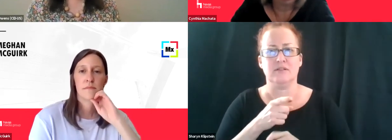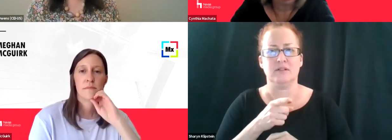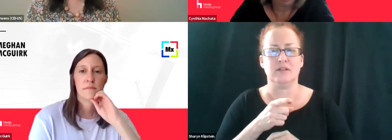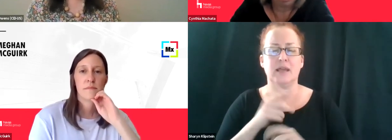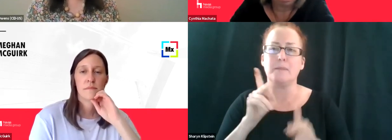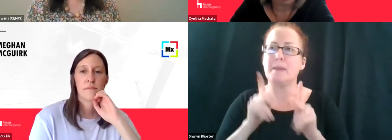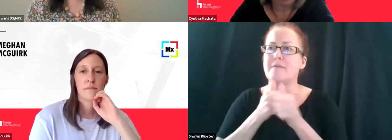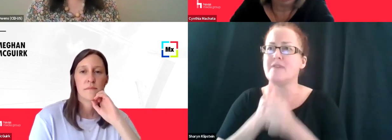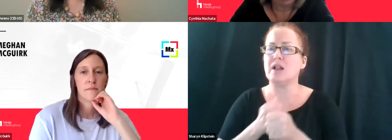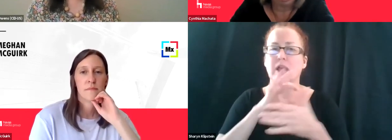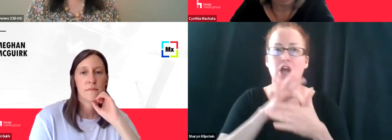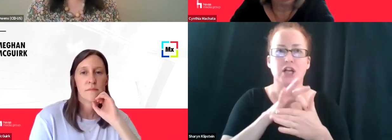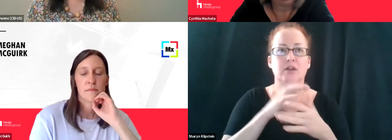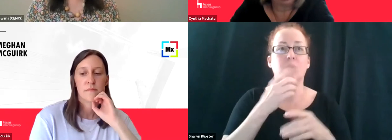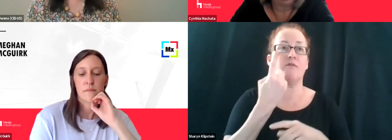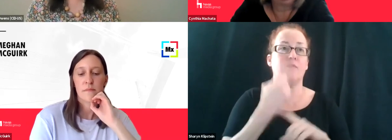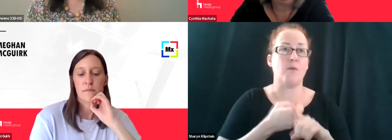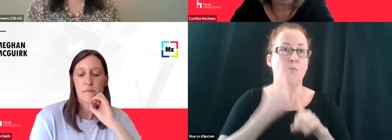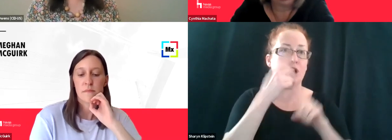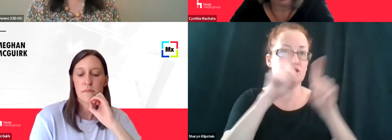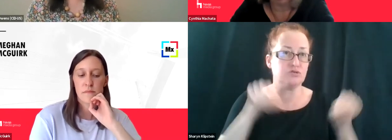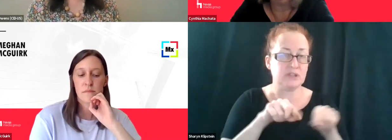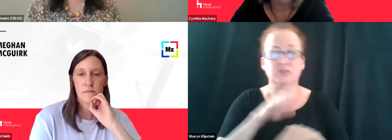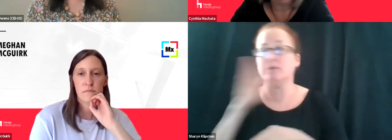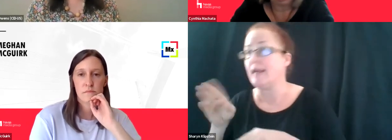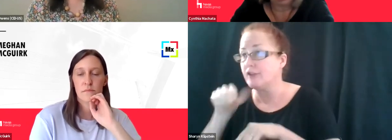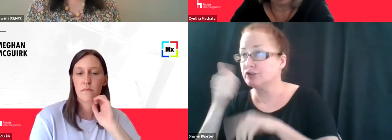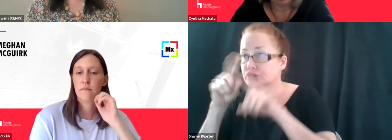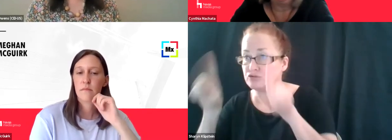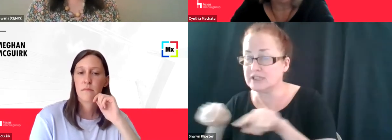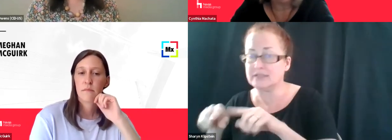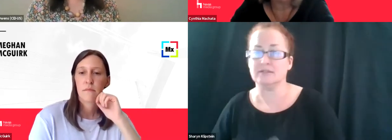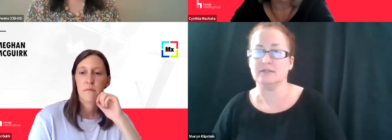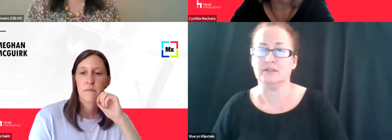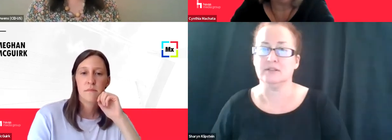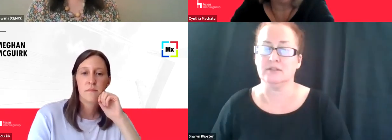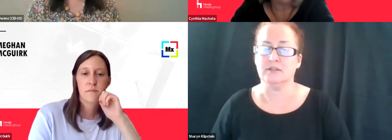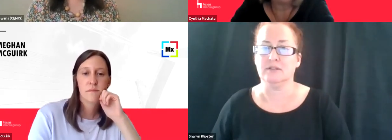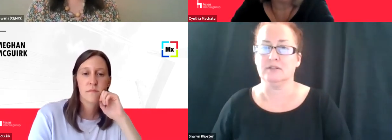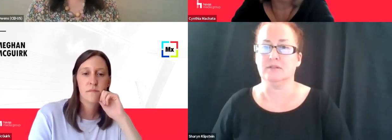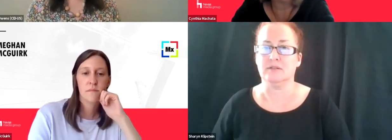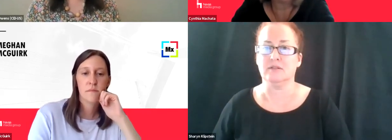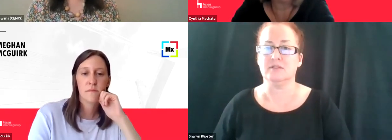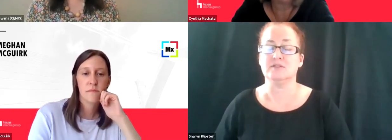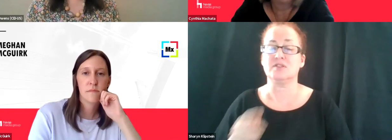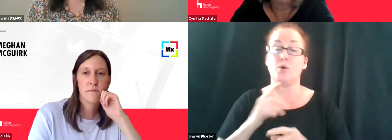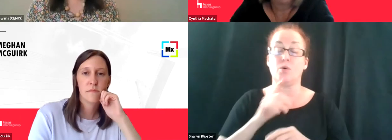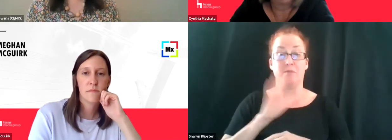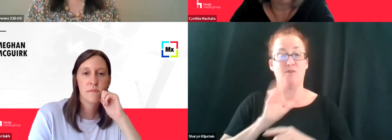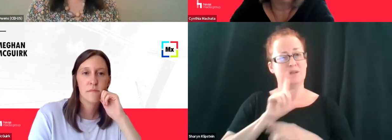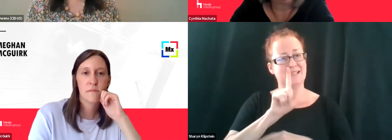screen and, and seeing, um, you know, a, a migration from linear to,